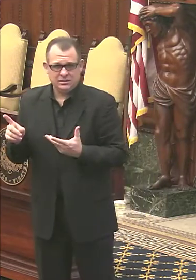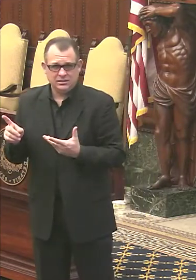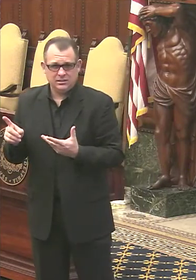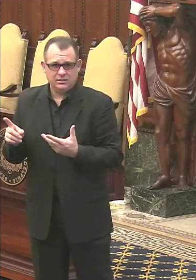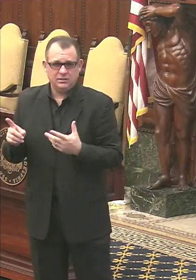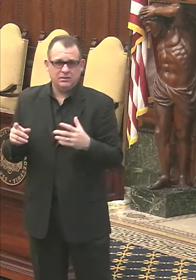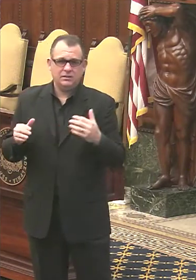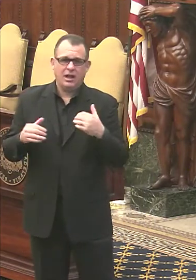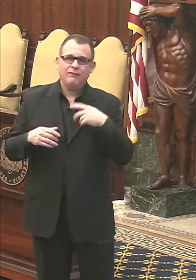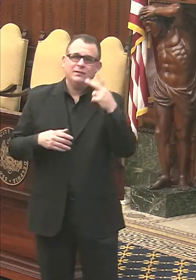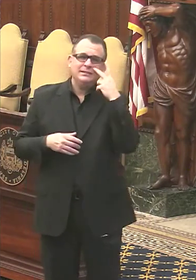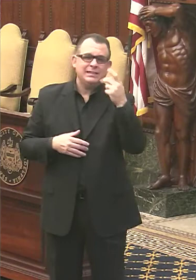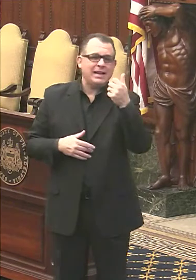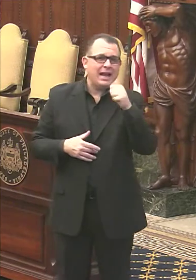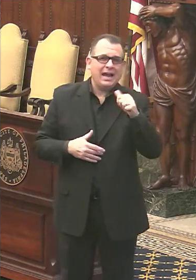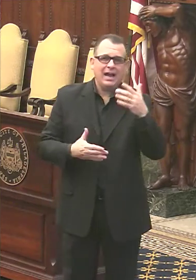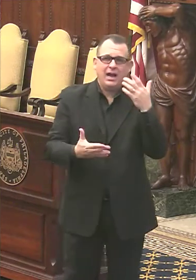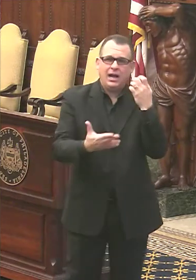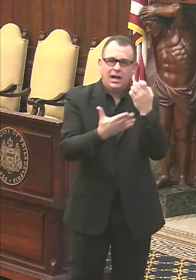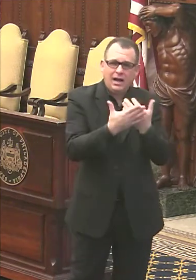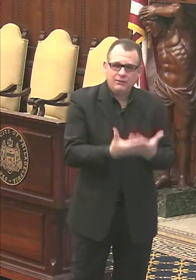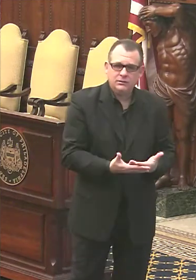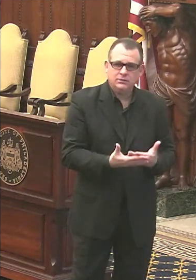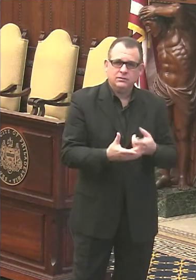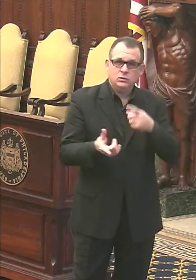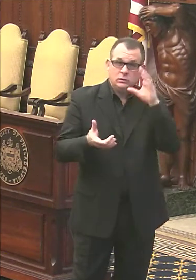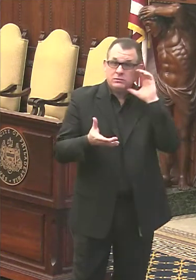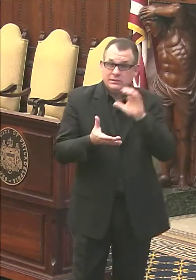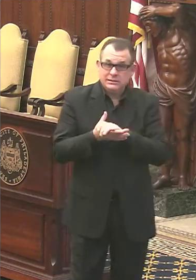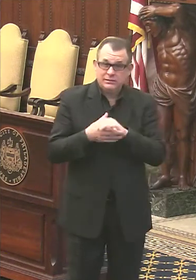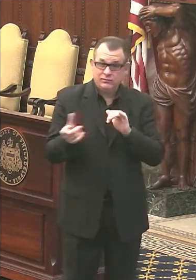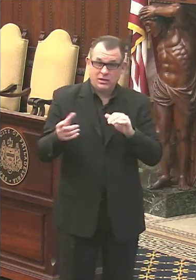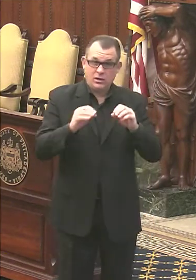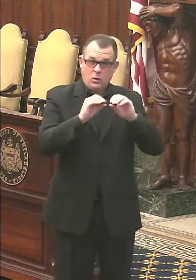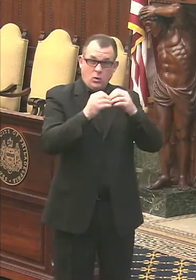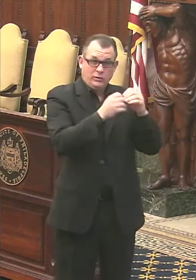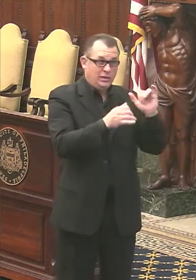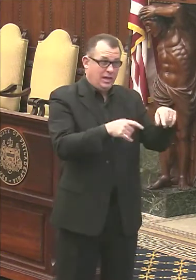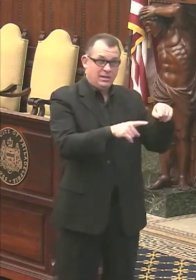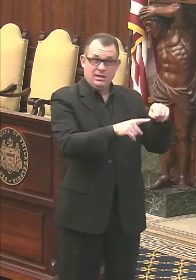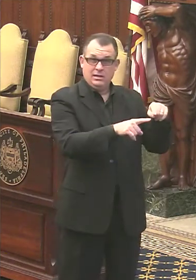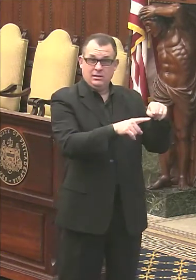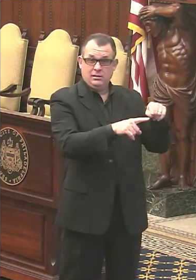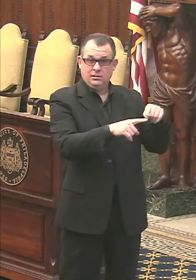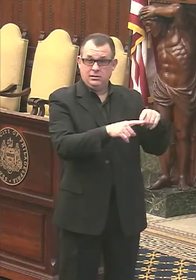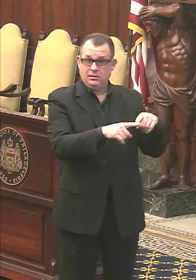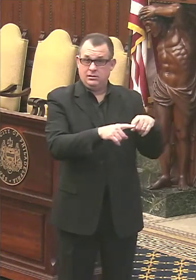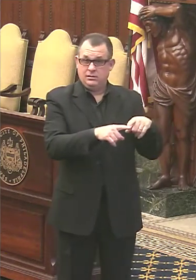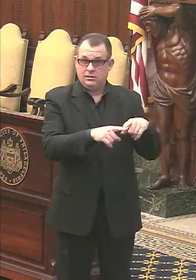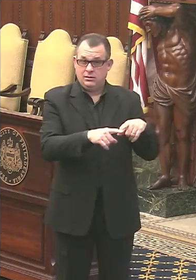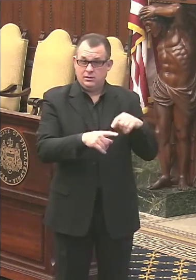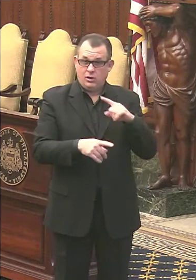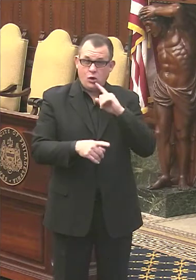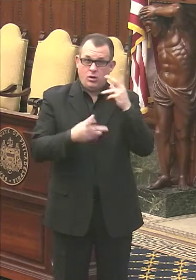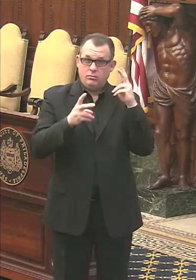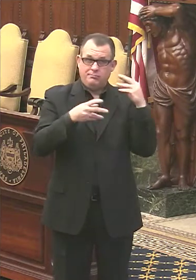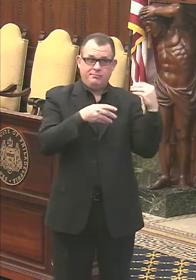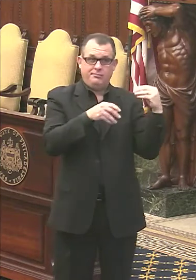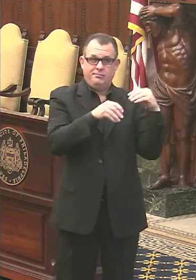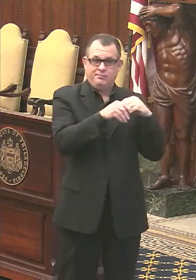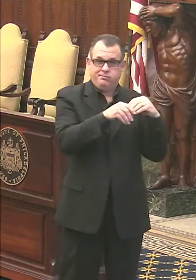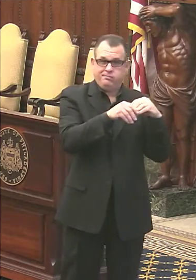have you seen any evidence or any reason to believe that organized organizations like this are stockpiling or